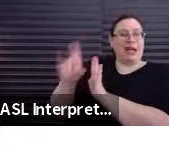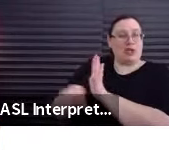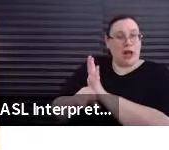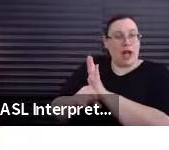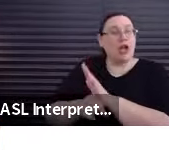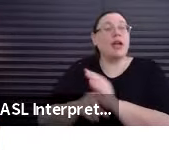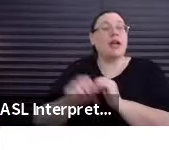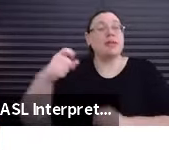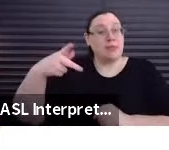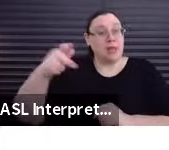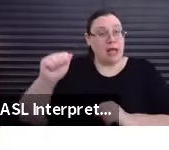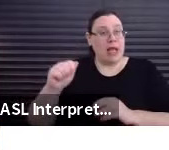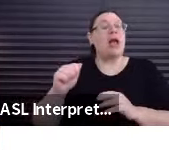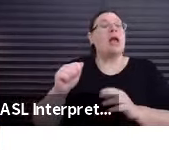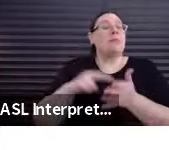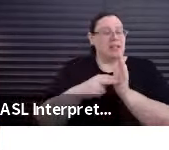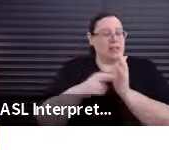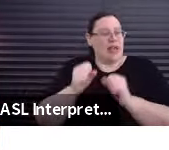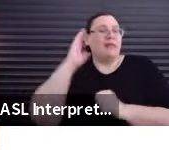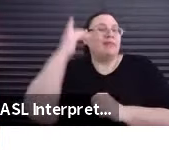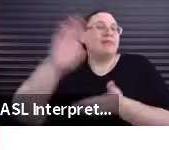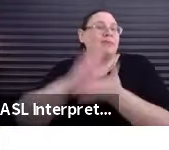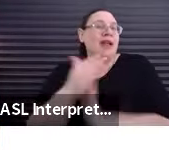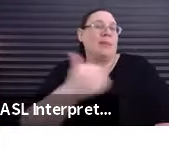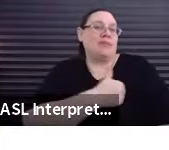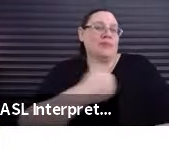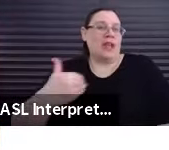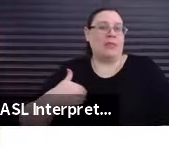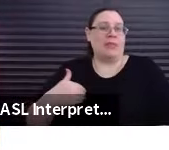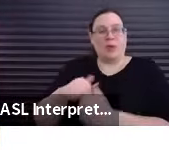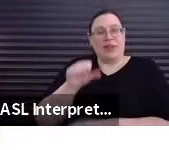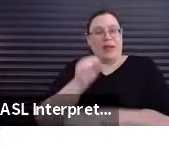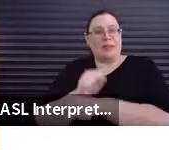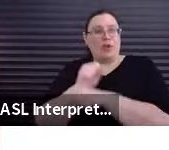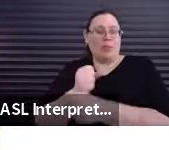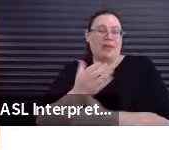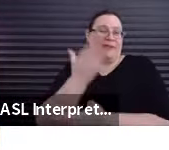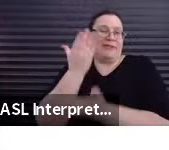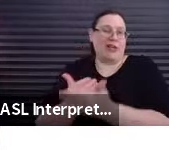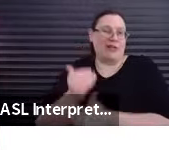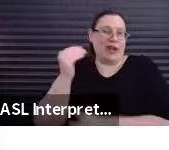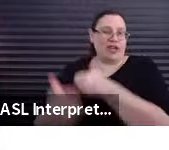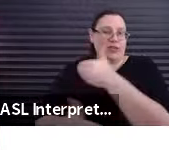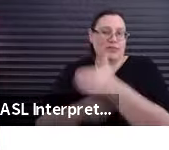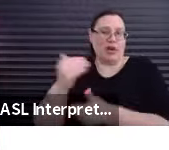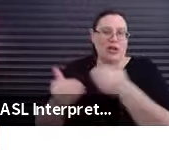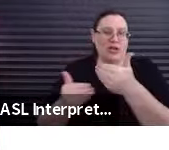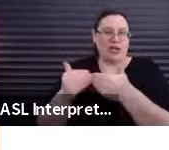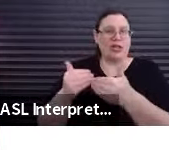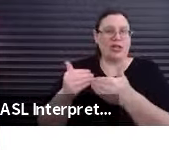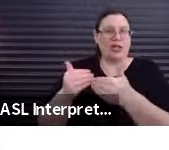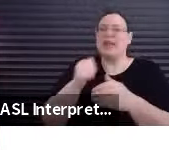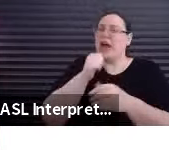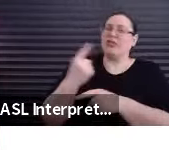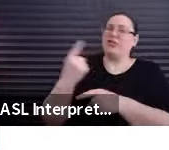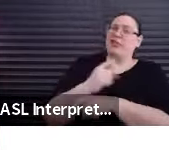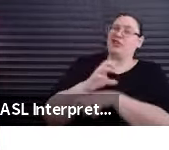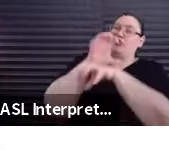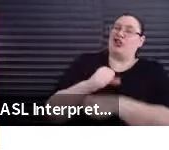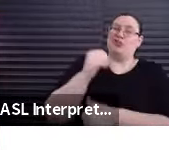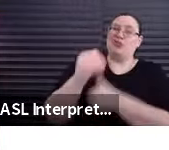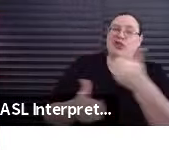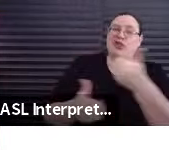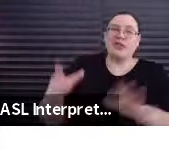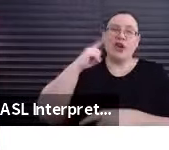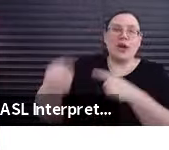provide a path to membership via our employment verification process. Not the traditional Taft-Hartley process that you might have heard of, but it is an alternate